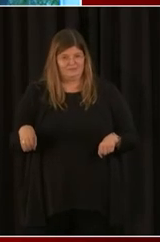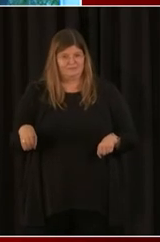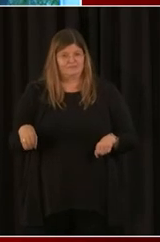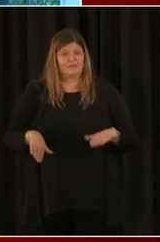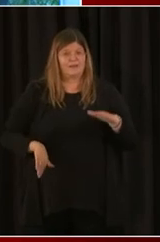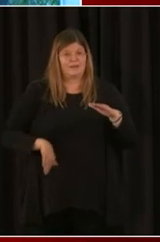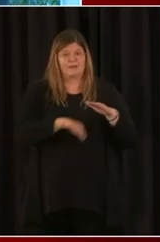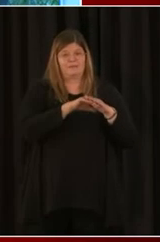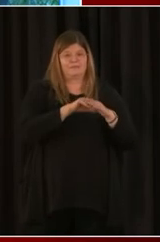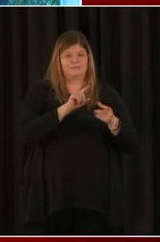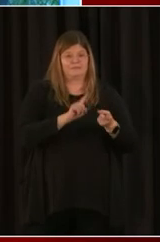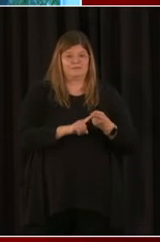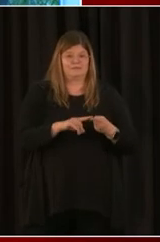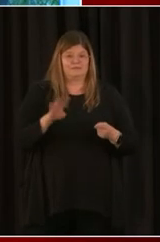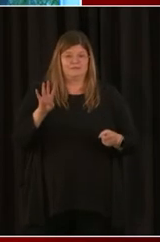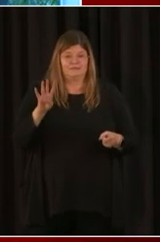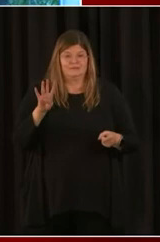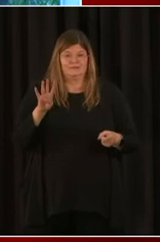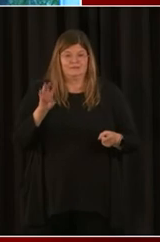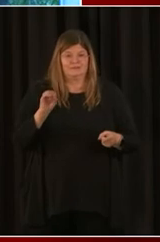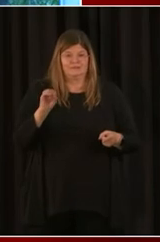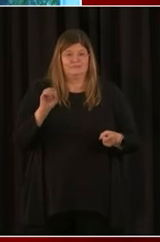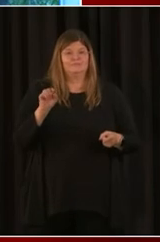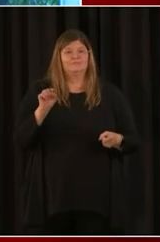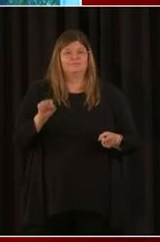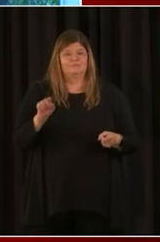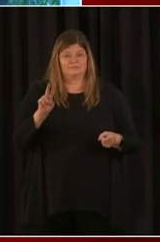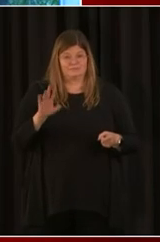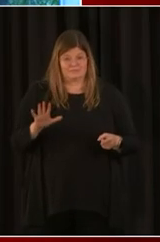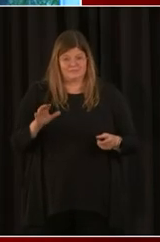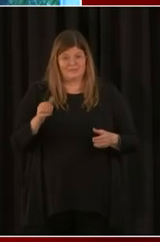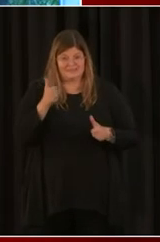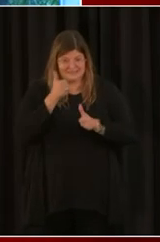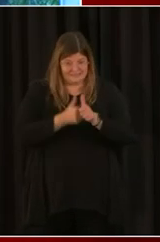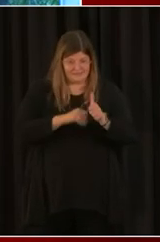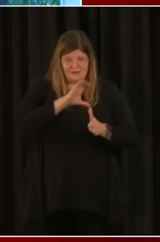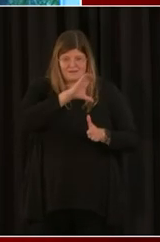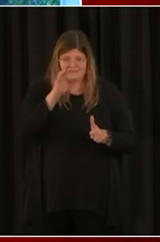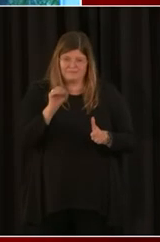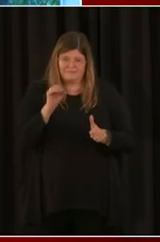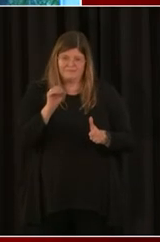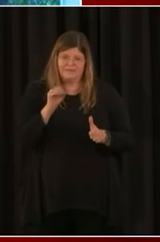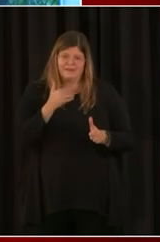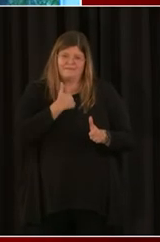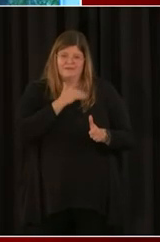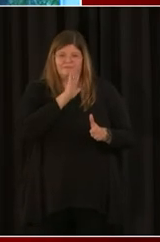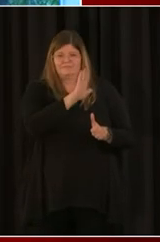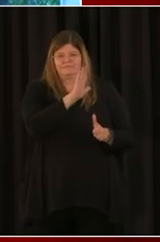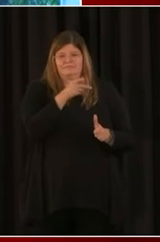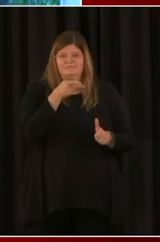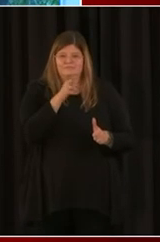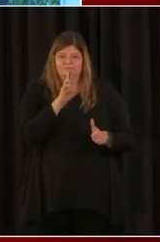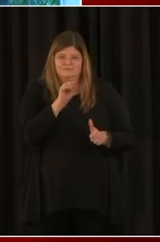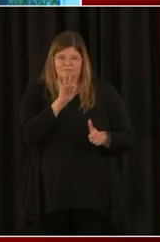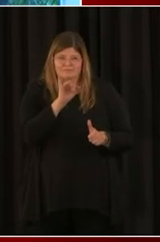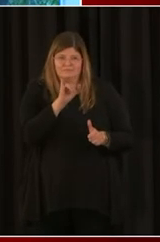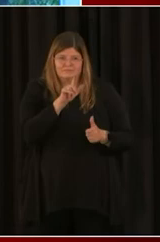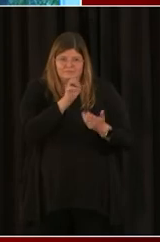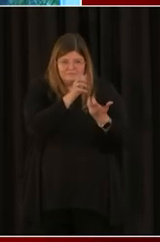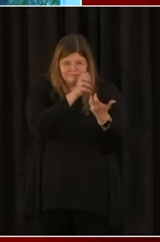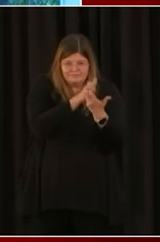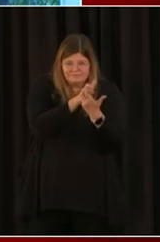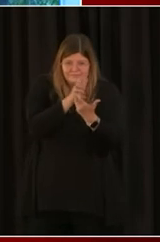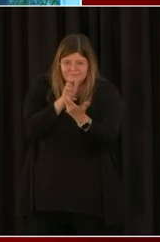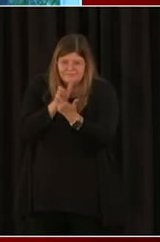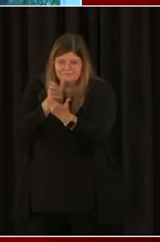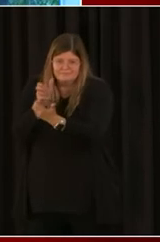depending on the risk profile of the company. Now, it is full underwriting. So it's just like going to a bank and